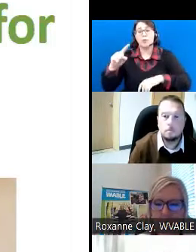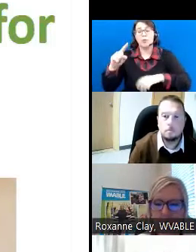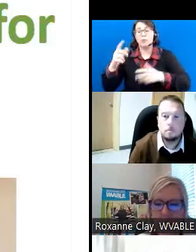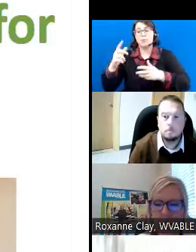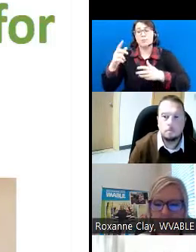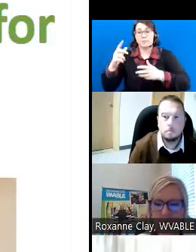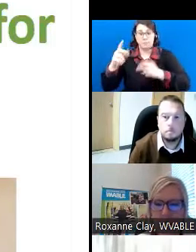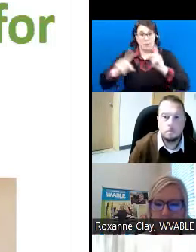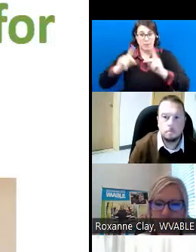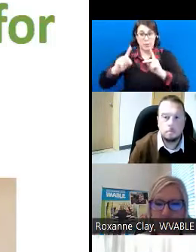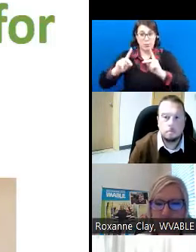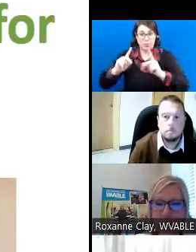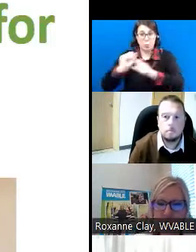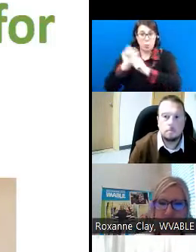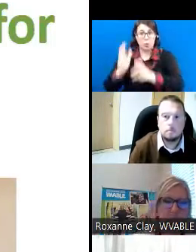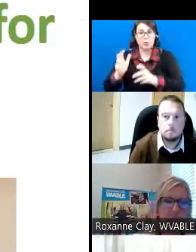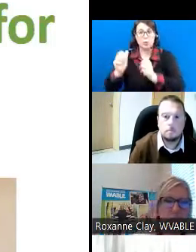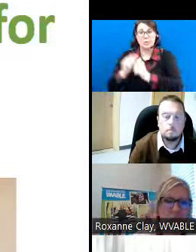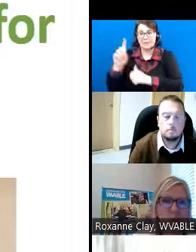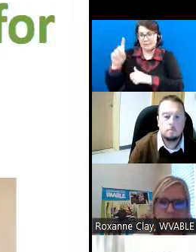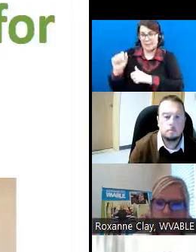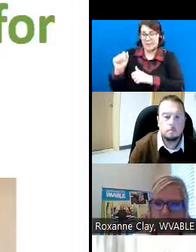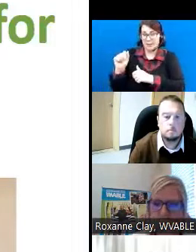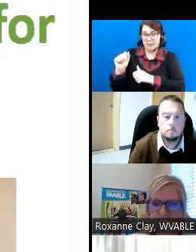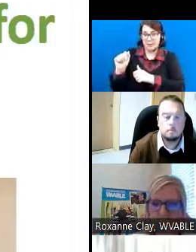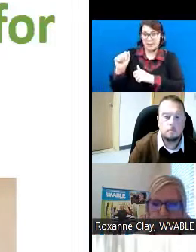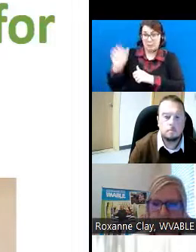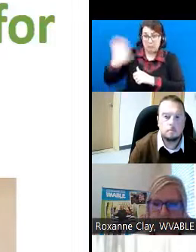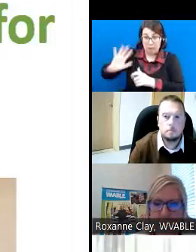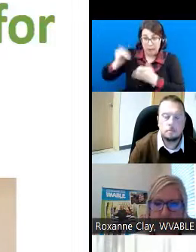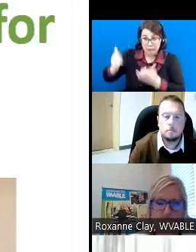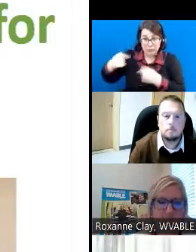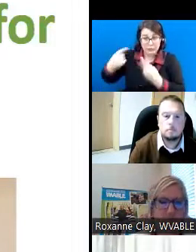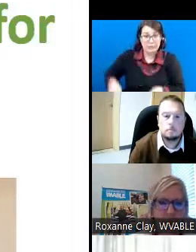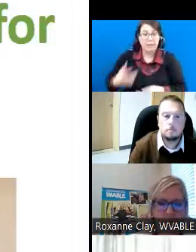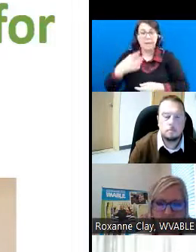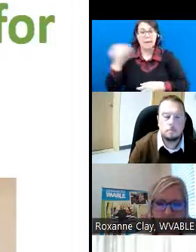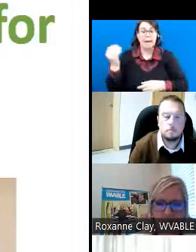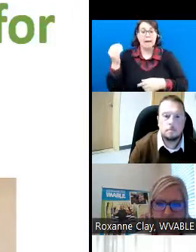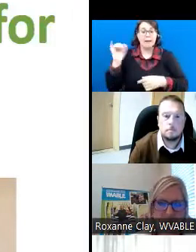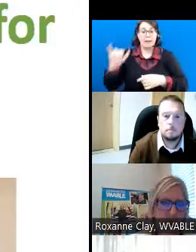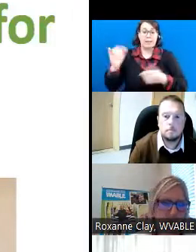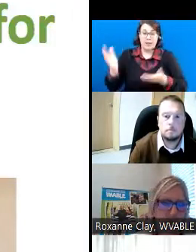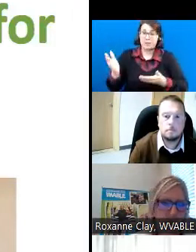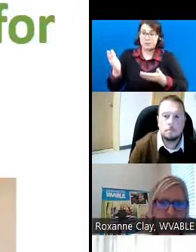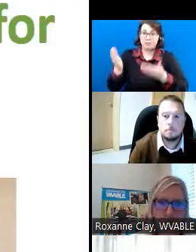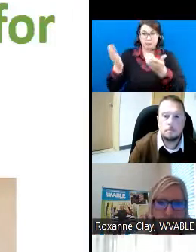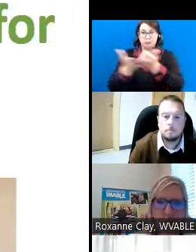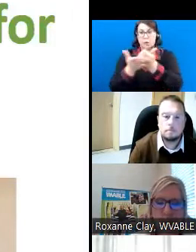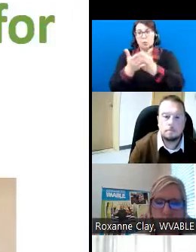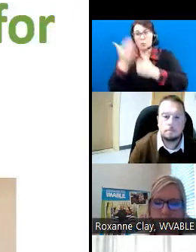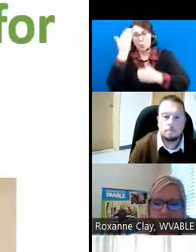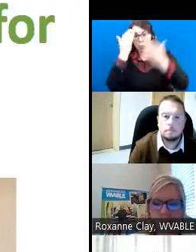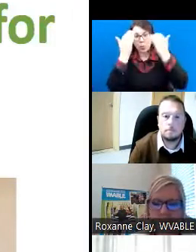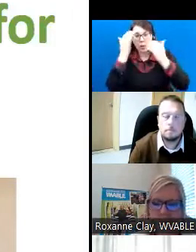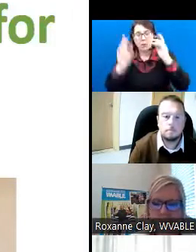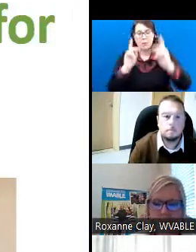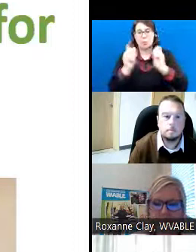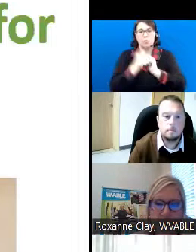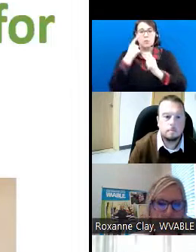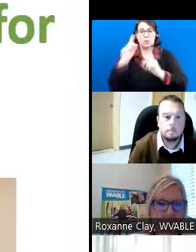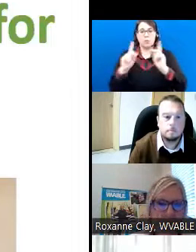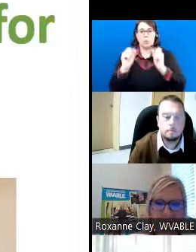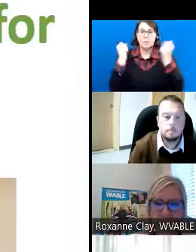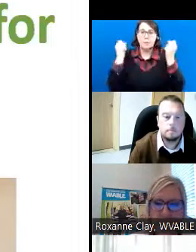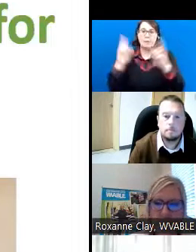raises awareness of the employment needs and contributions of individuals with all types of disabilities. So we're excited that you're